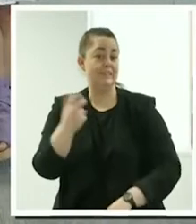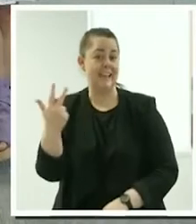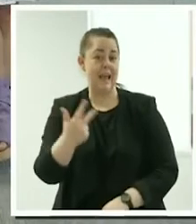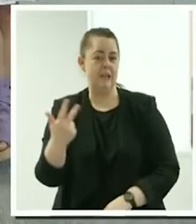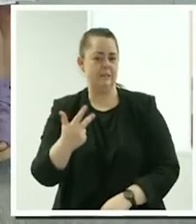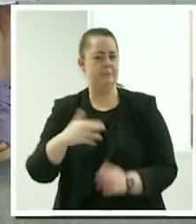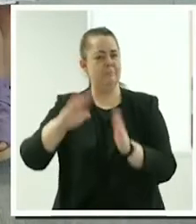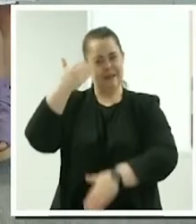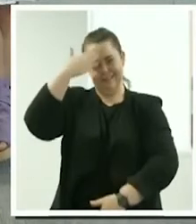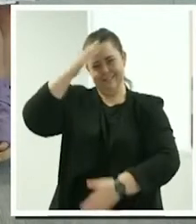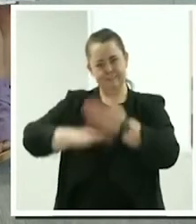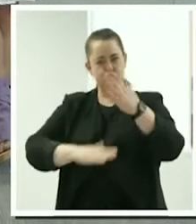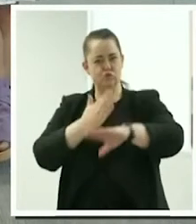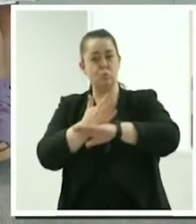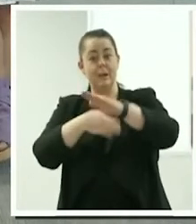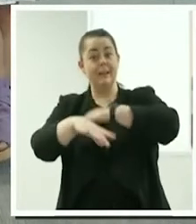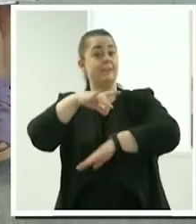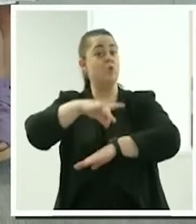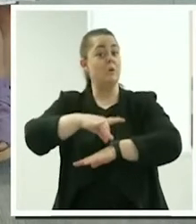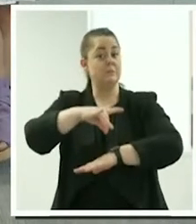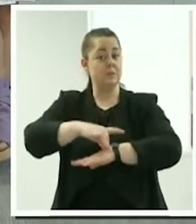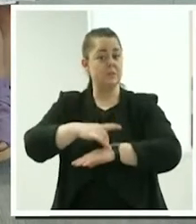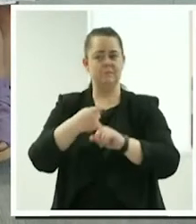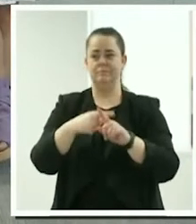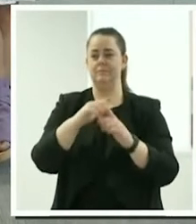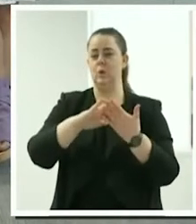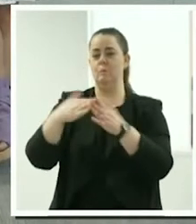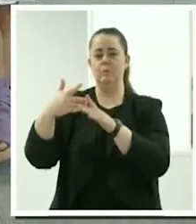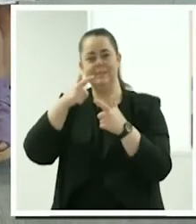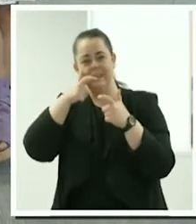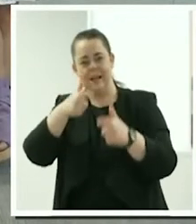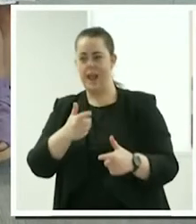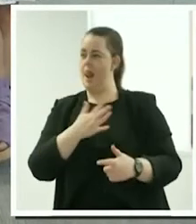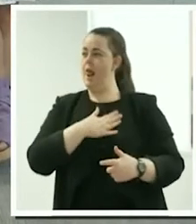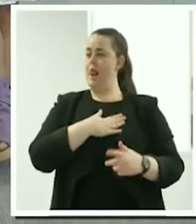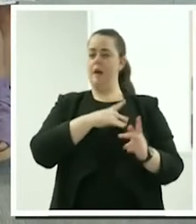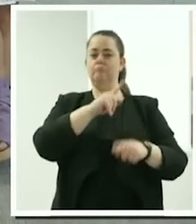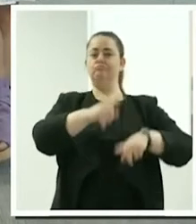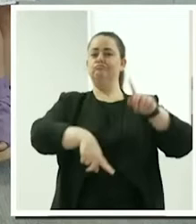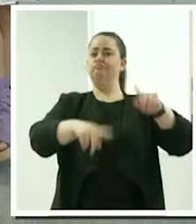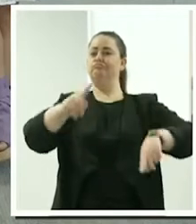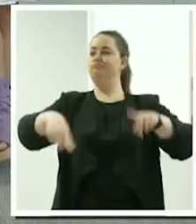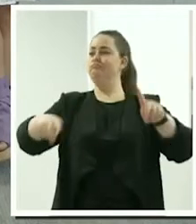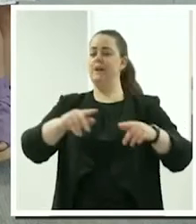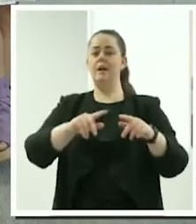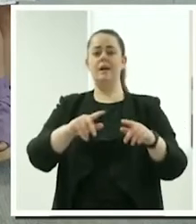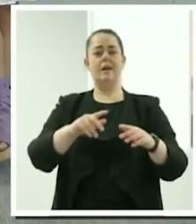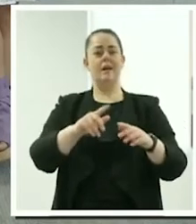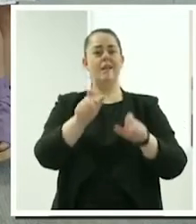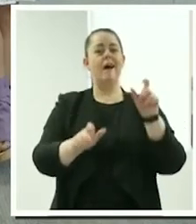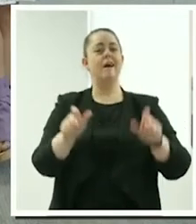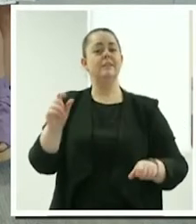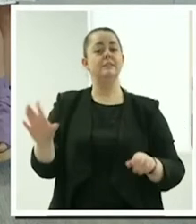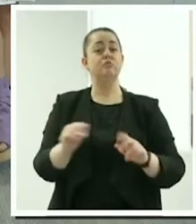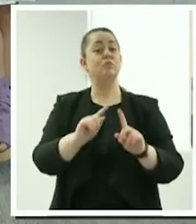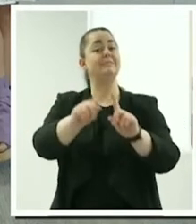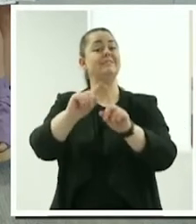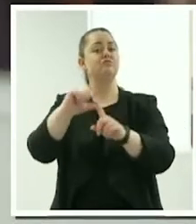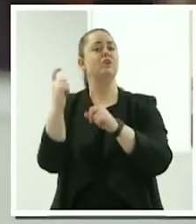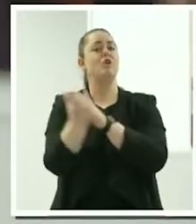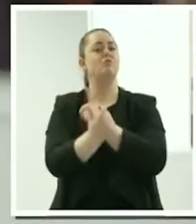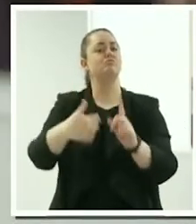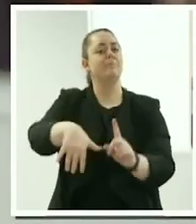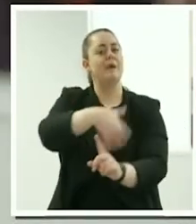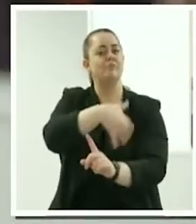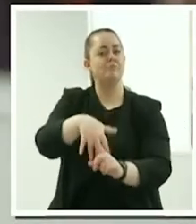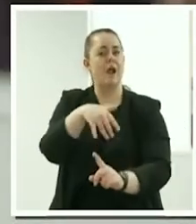community care. Tammy enjoys working with a variety of clients from different cultural backgrounds and learning